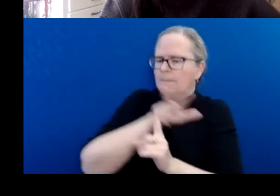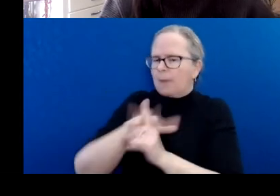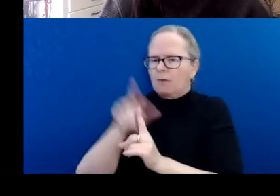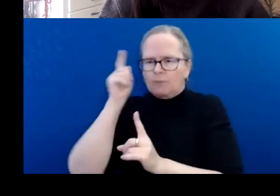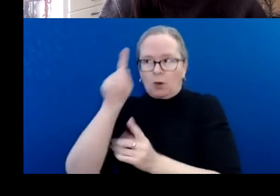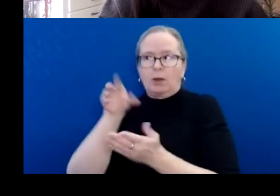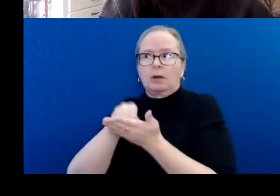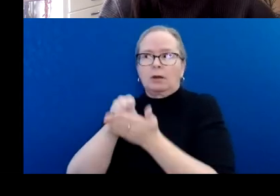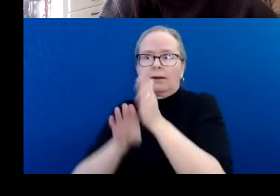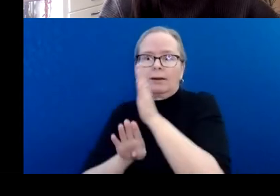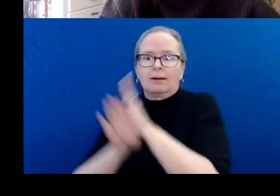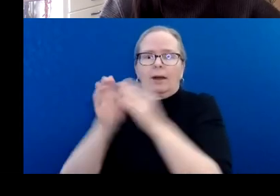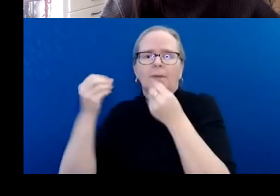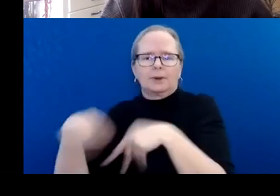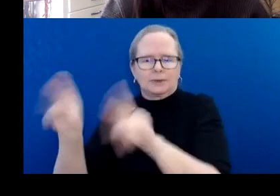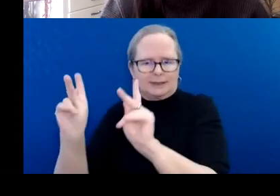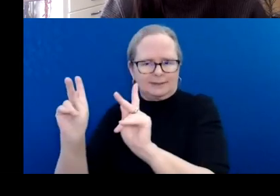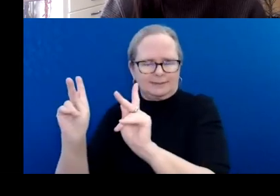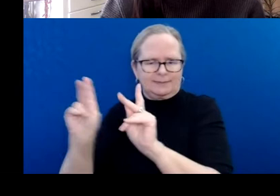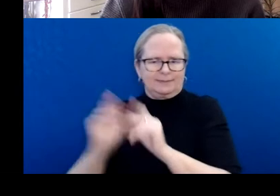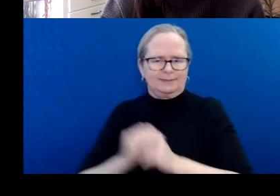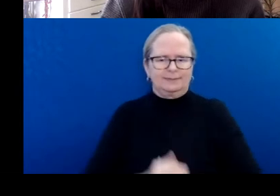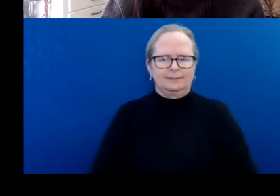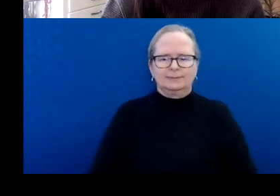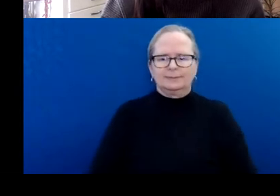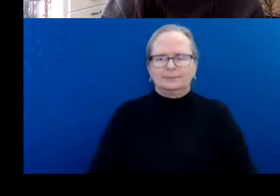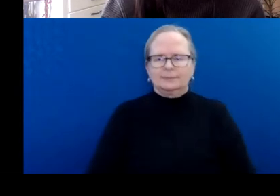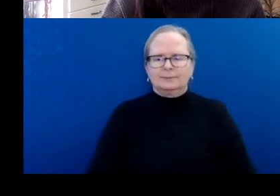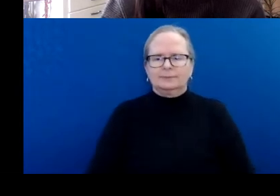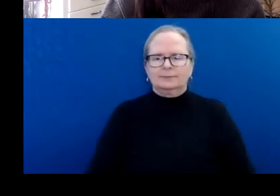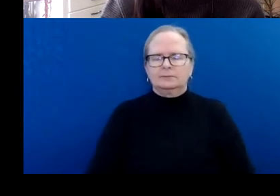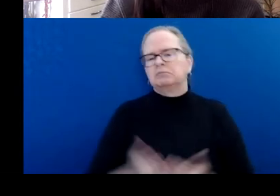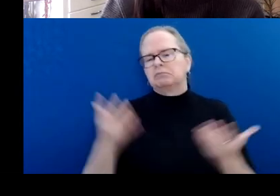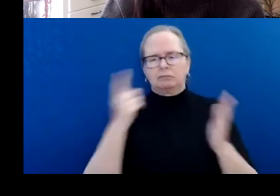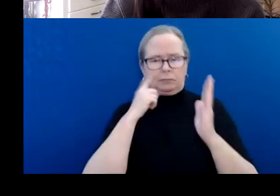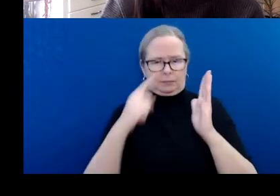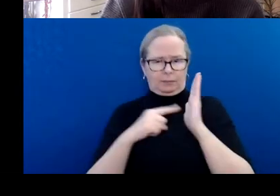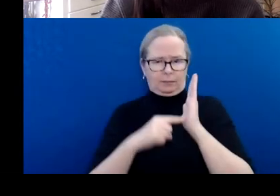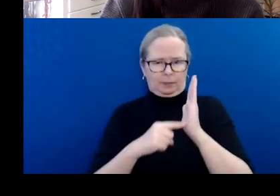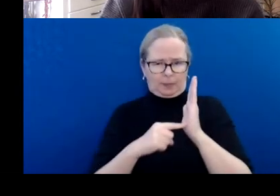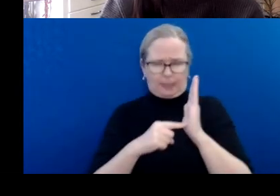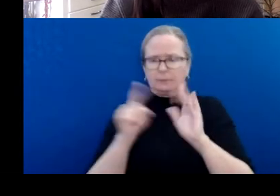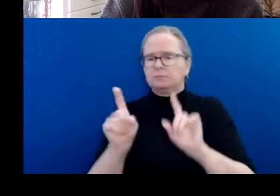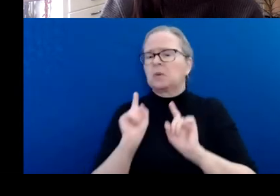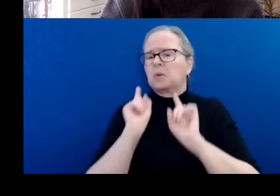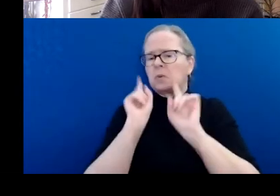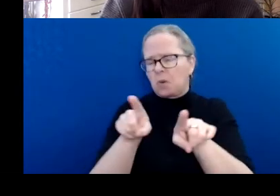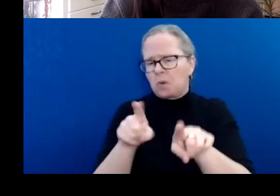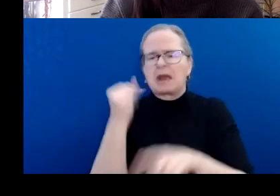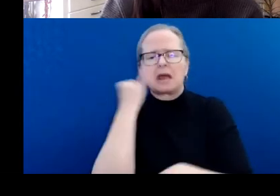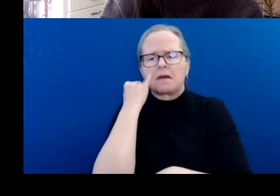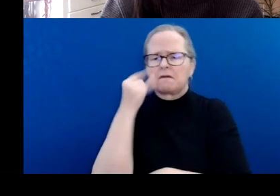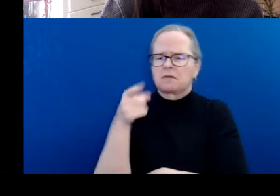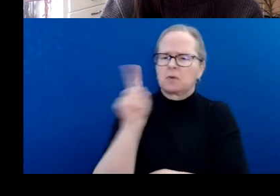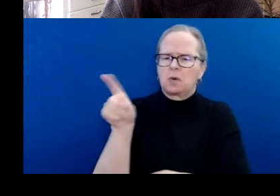For example, if you're attending a residency that is primarily focused on learning and developing